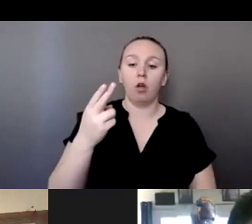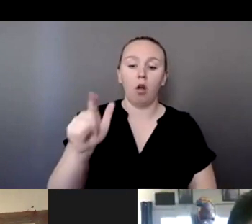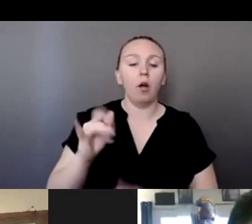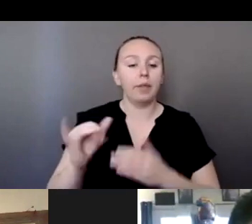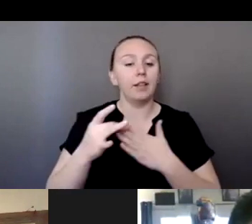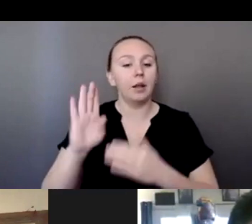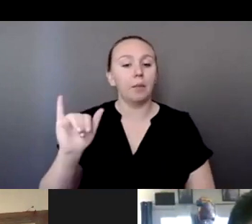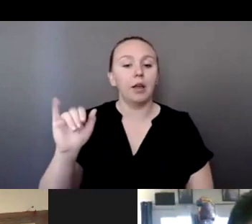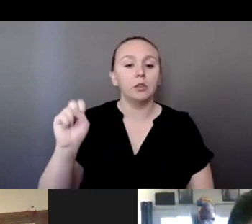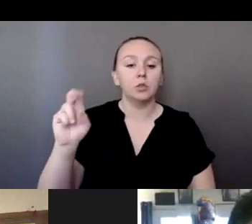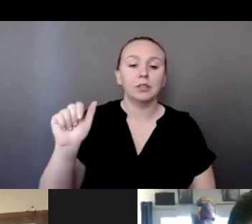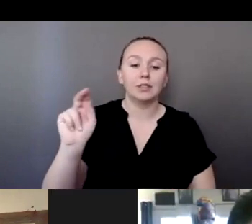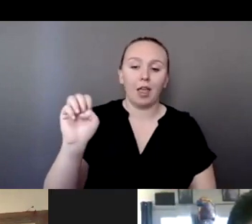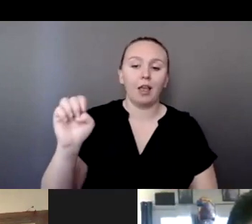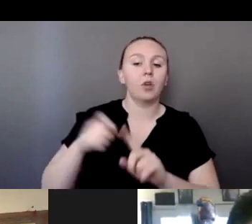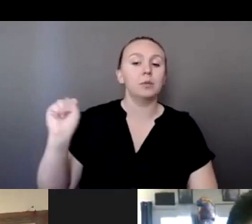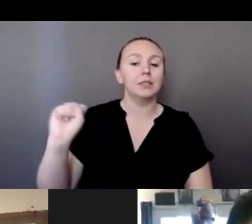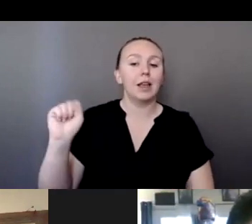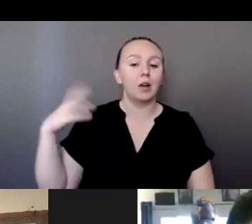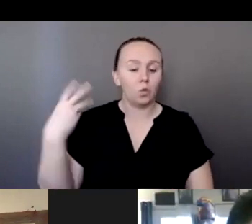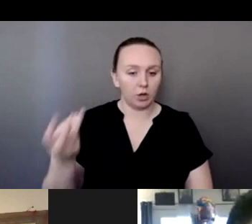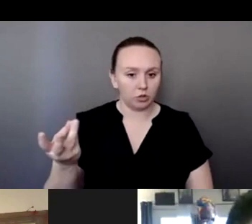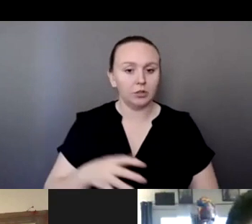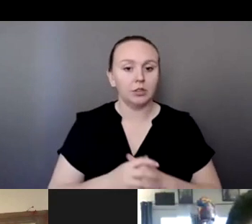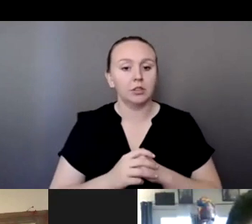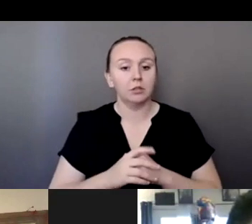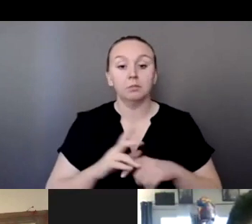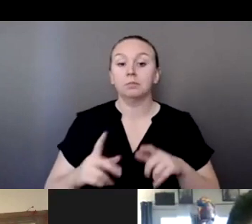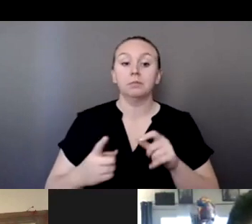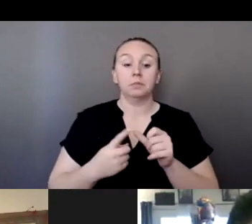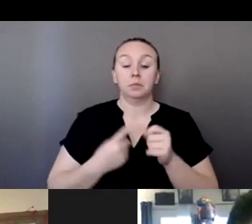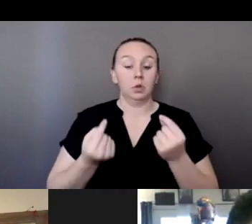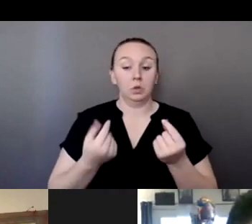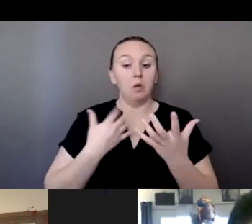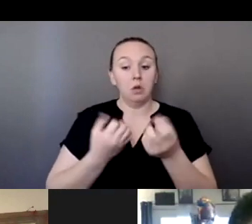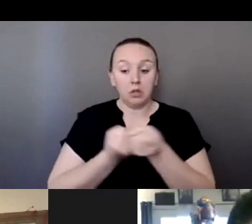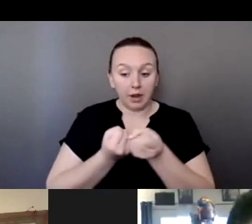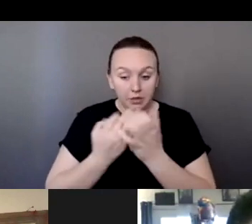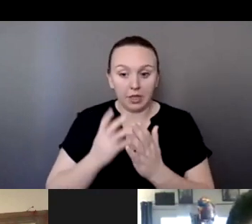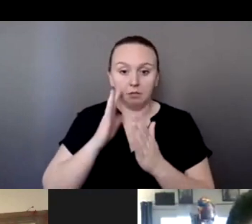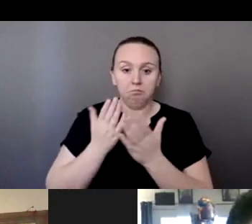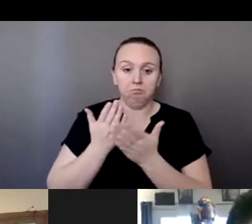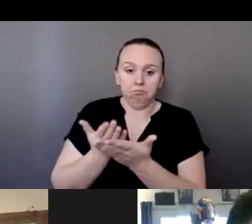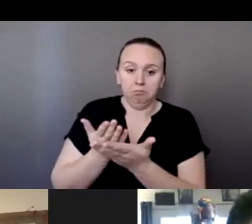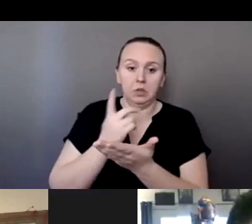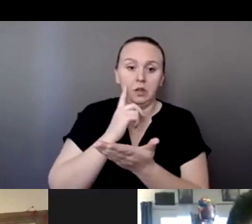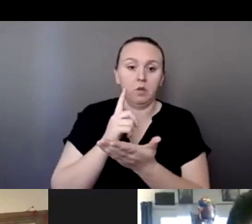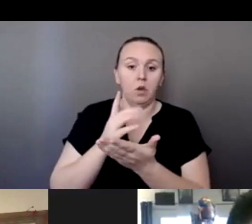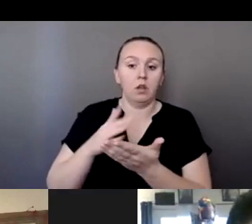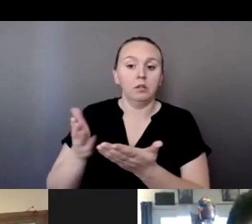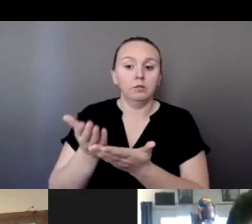What I do right now is just be an advocate or just be there for the families that have missing people here in Fort Hall.